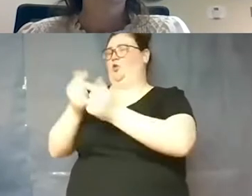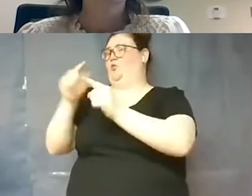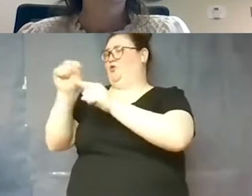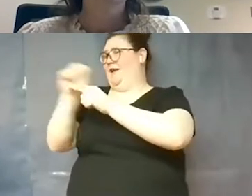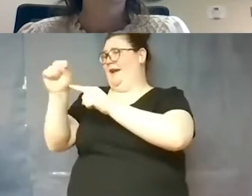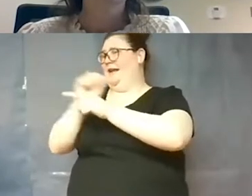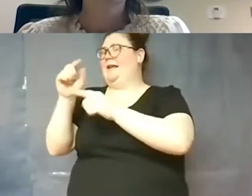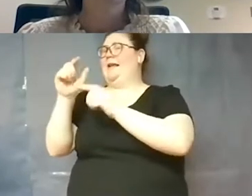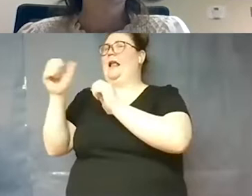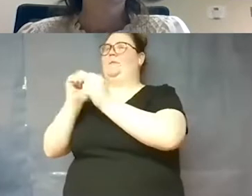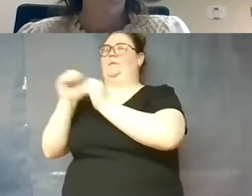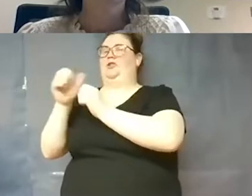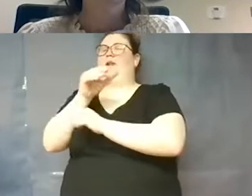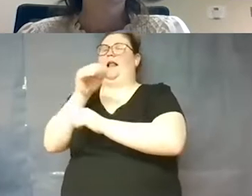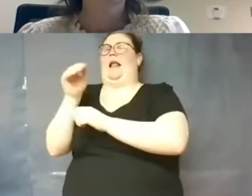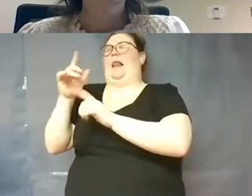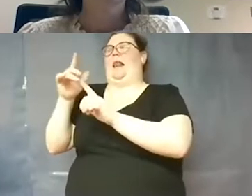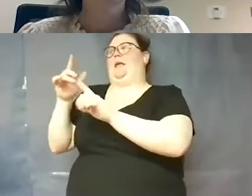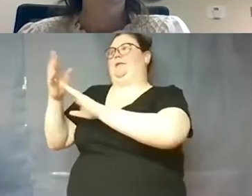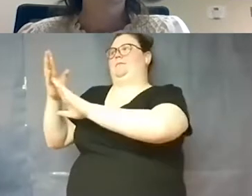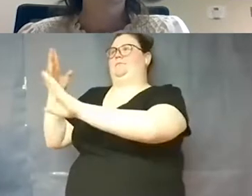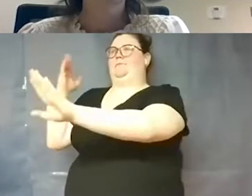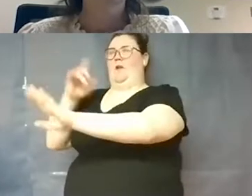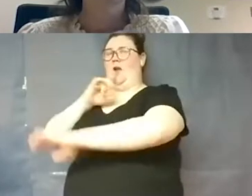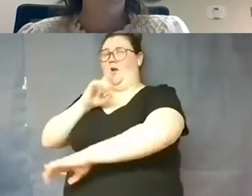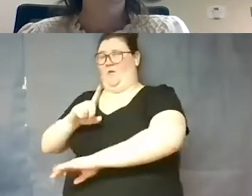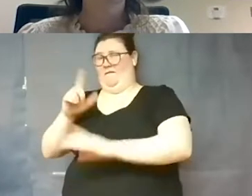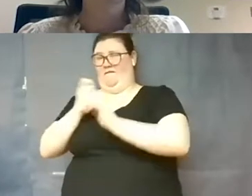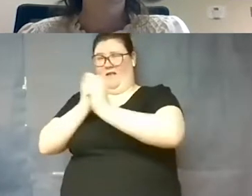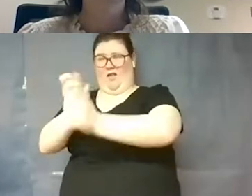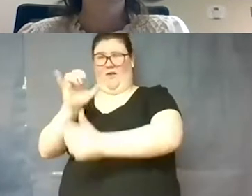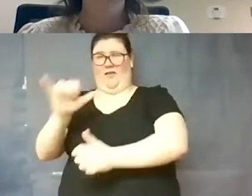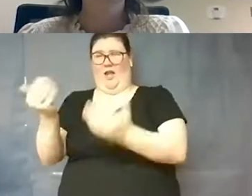competition as well as on the sidelines are we following this new recommendation